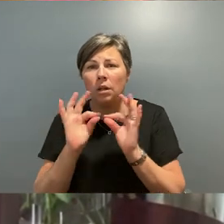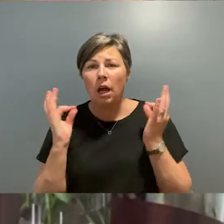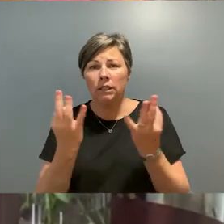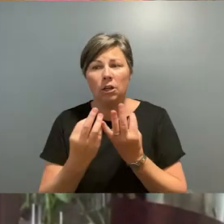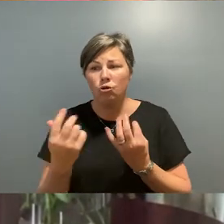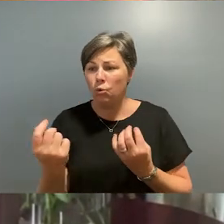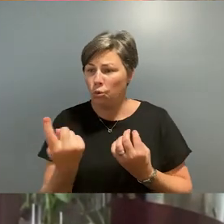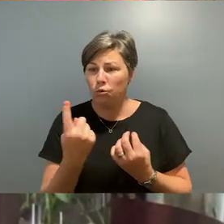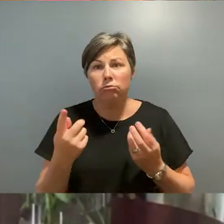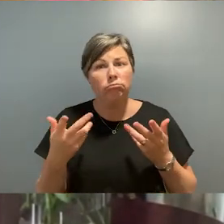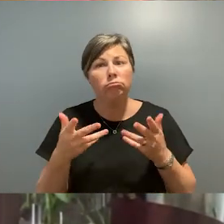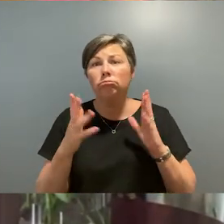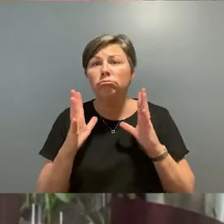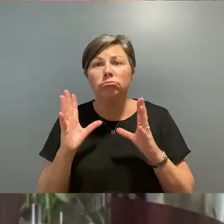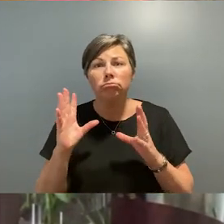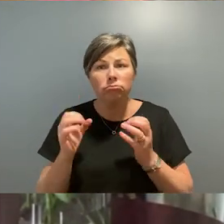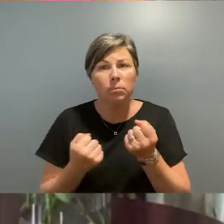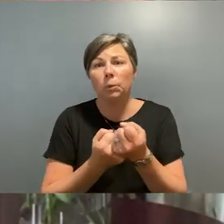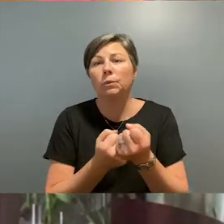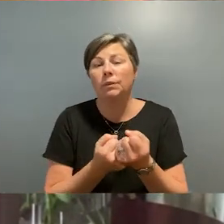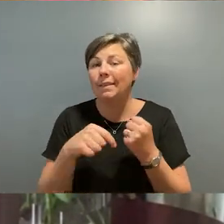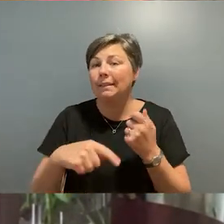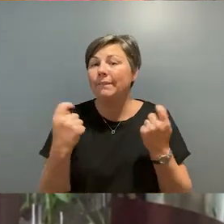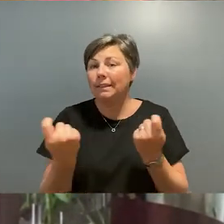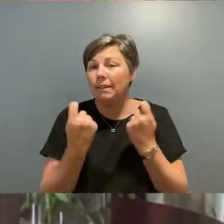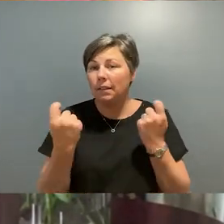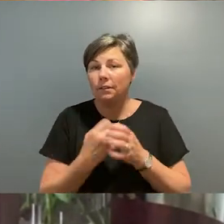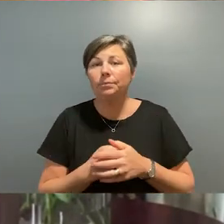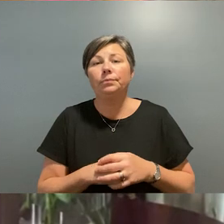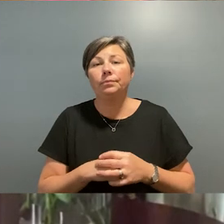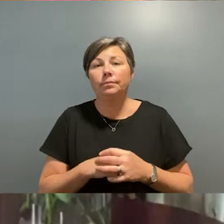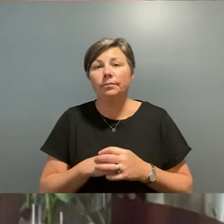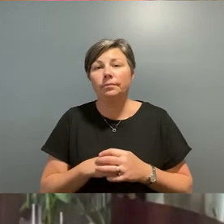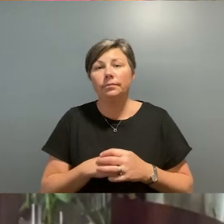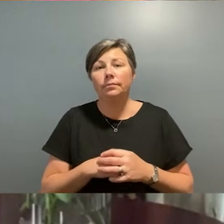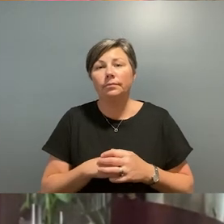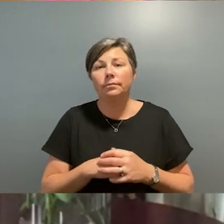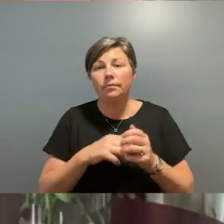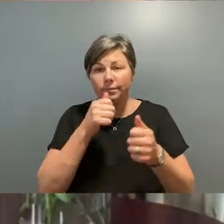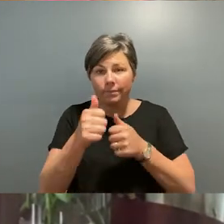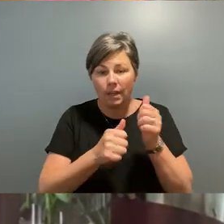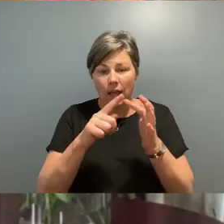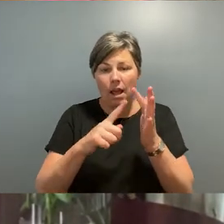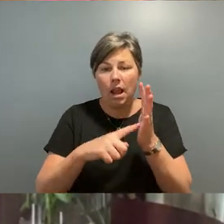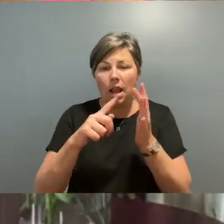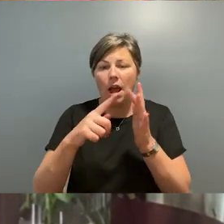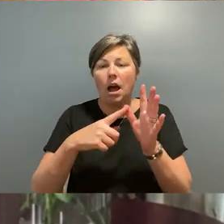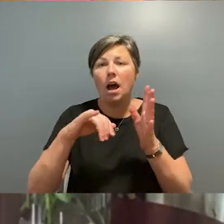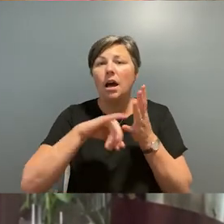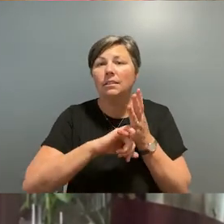of whom have made possible the achievements of this new festival. I congratulate Elias Redstone,